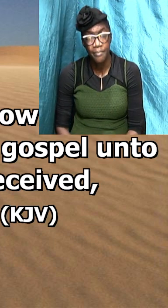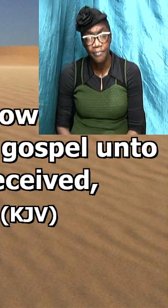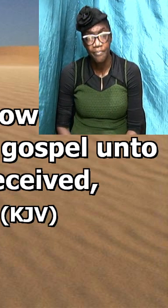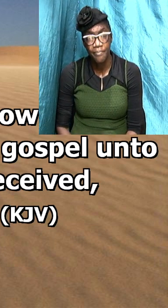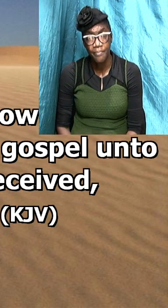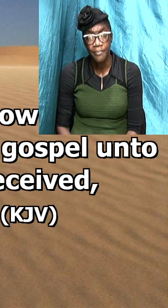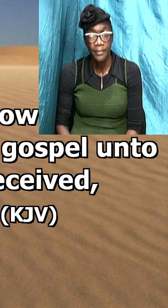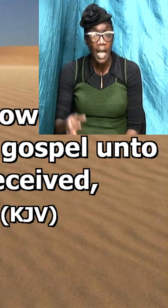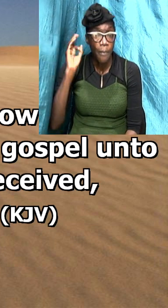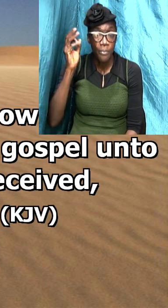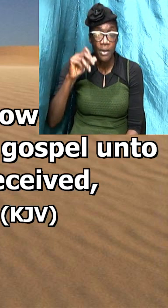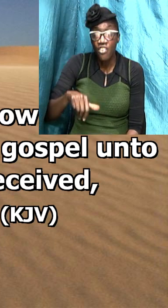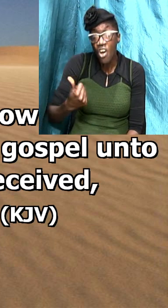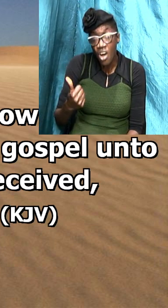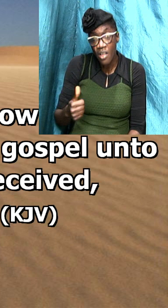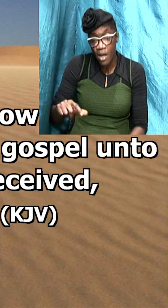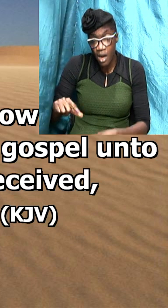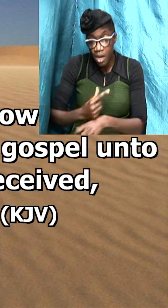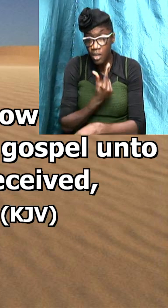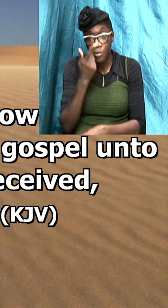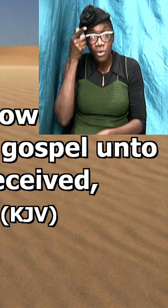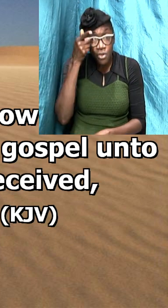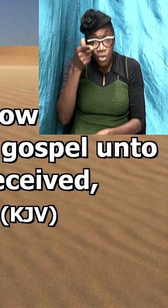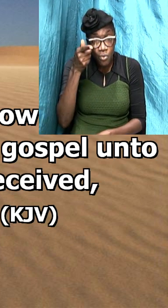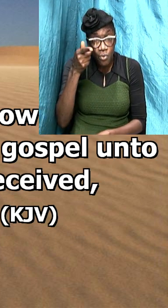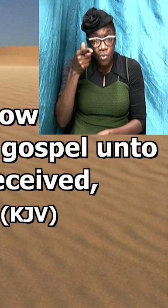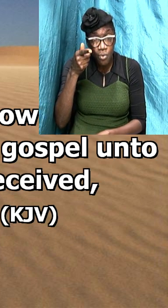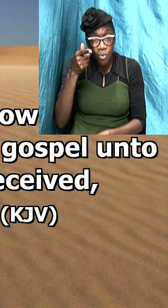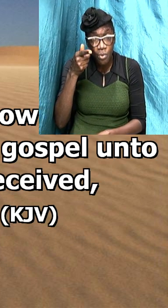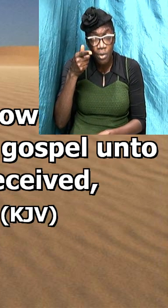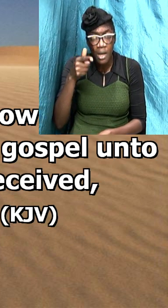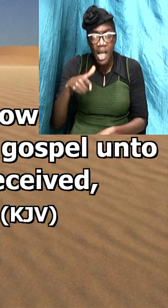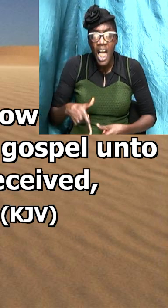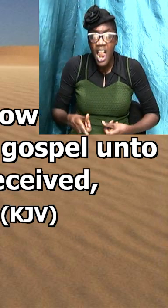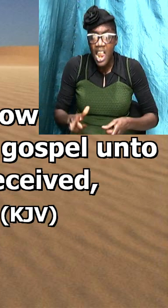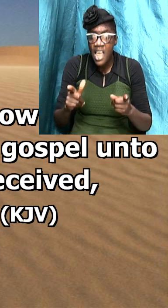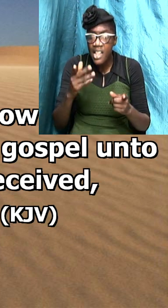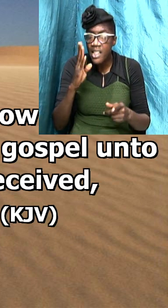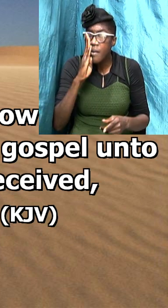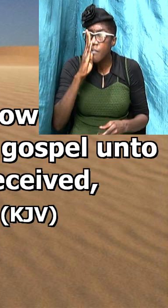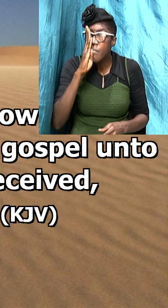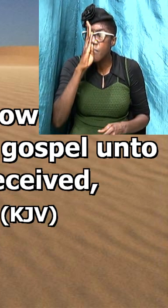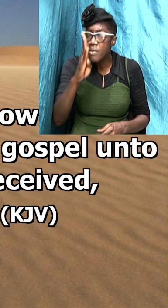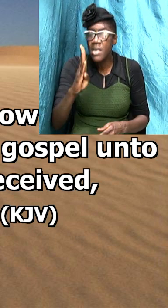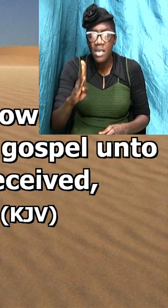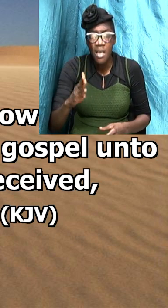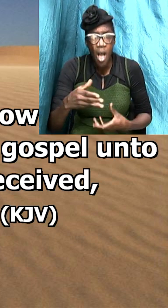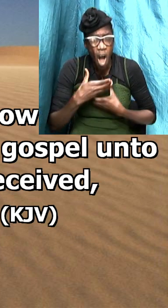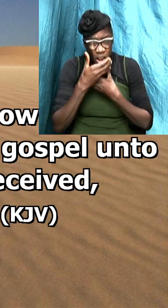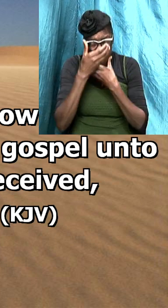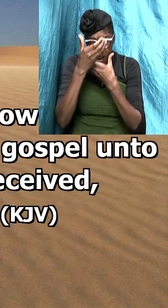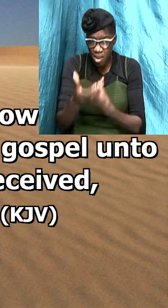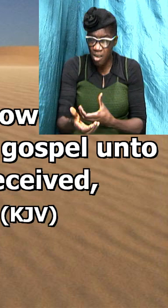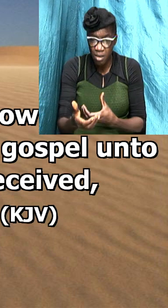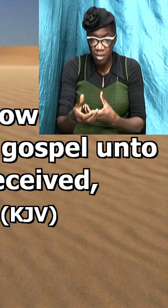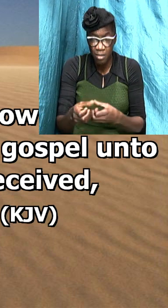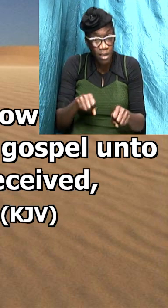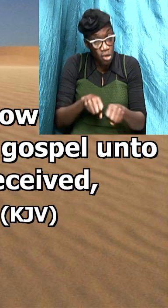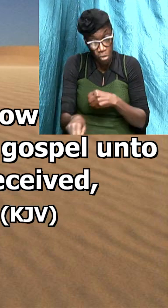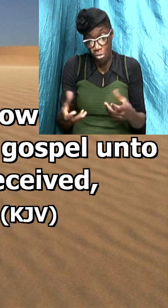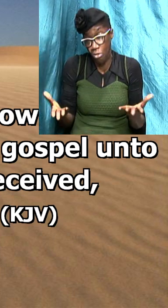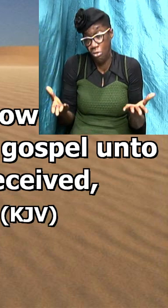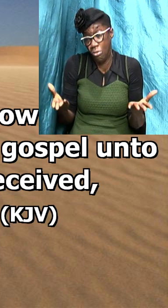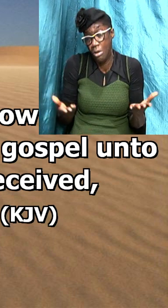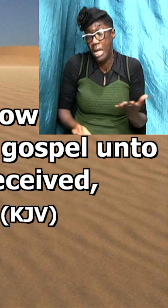preach any other gospel unto you let him be is a curse this you know so there's